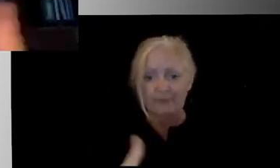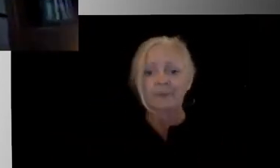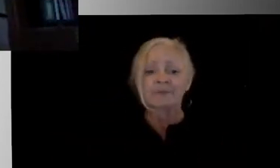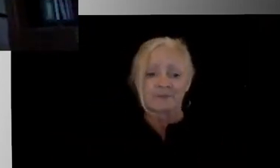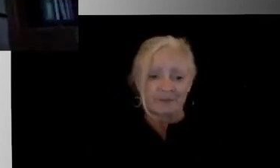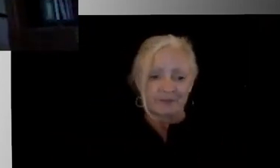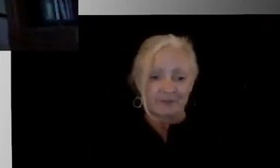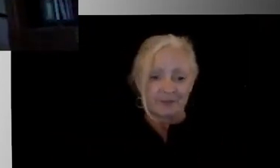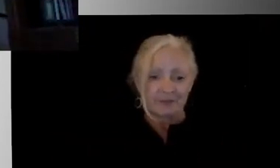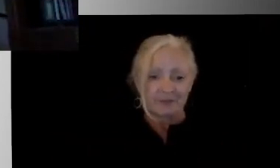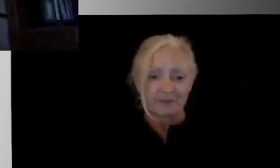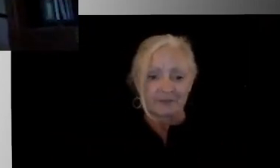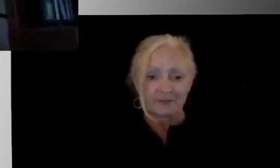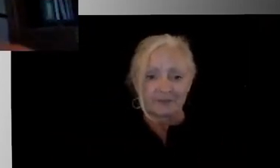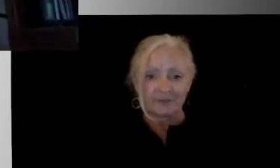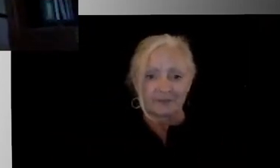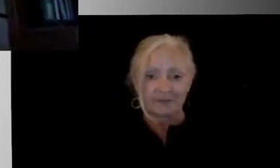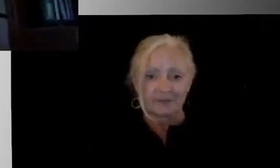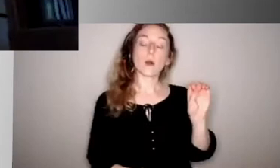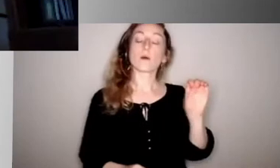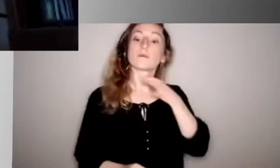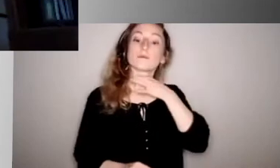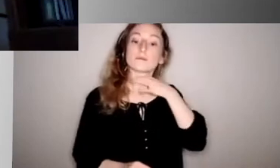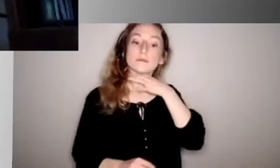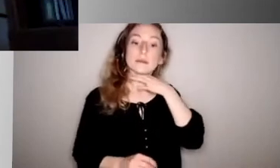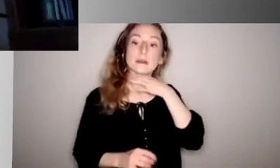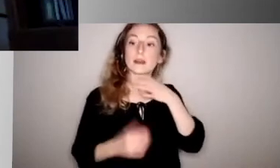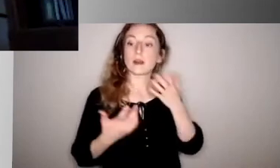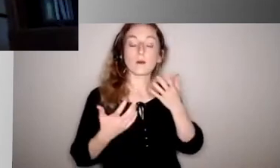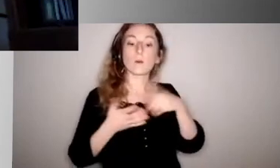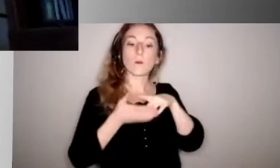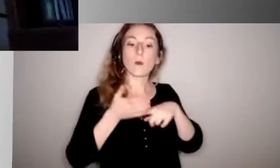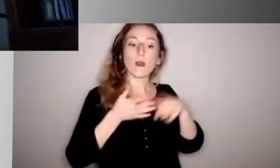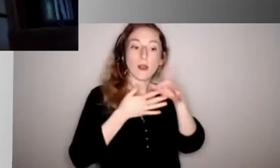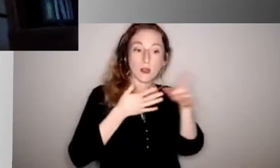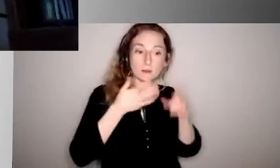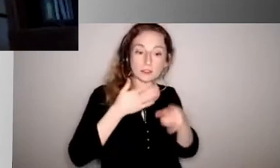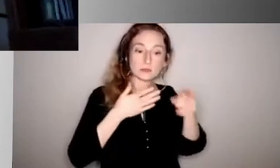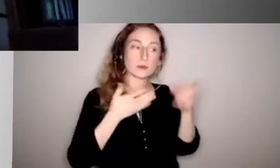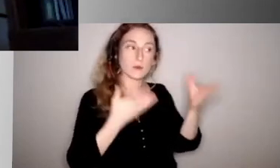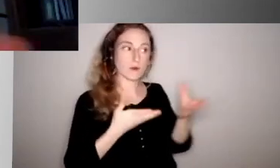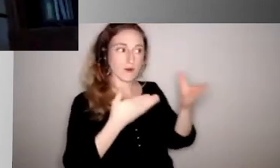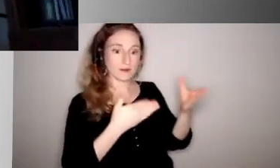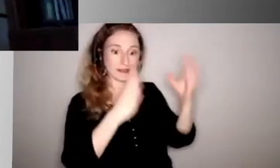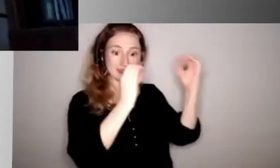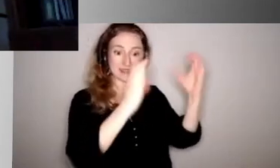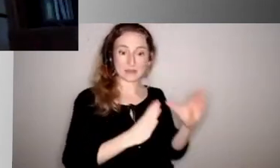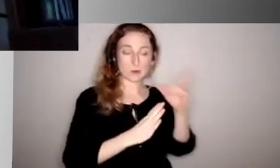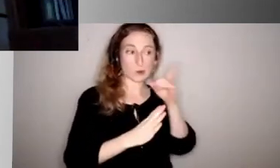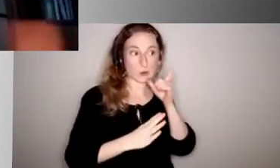How are you talking to them or what kind of reassurances or other kind of options are you offering to educators who are scared to kind of return